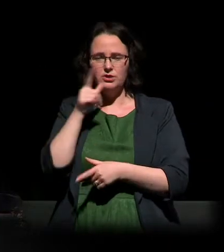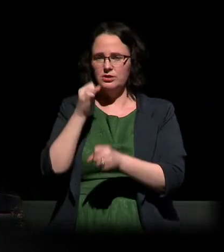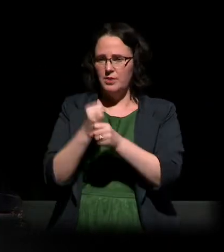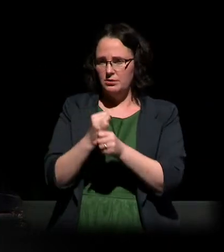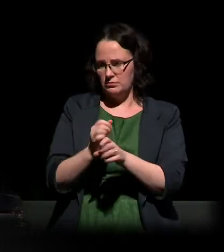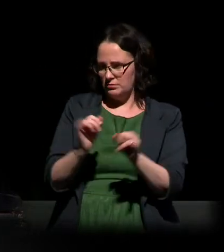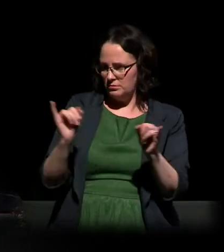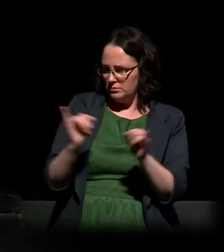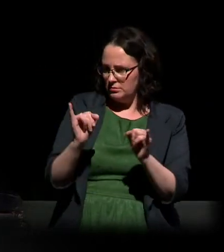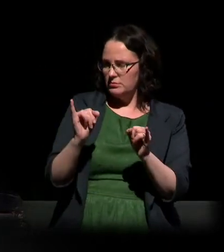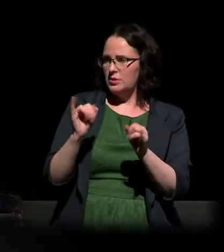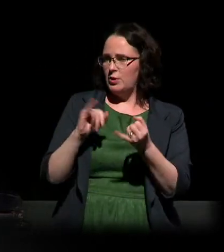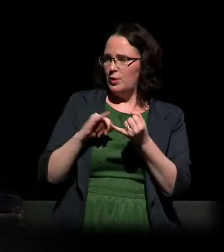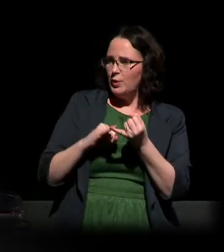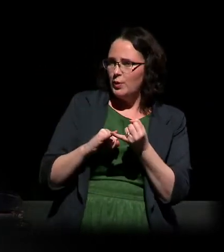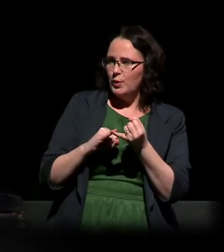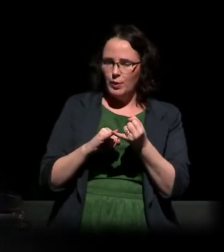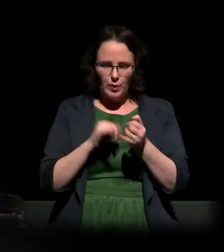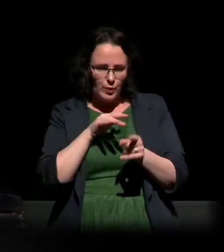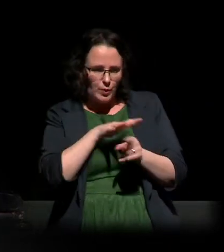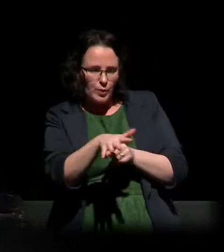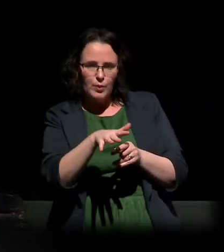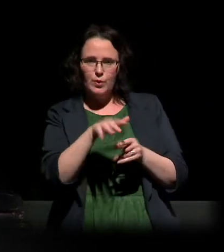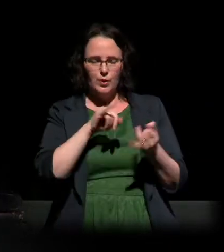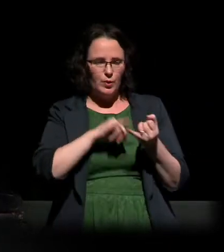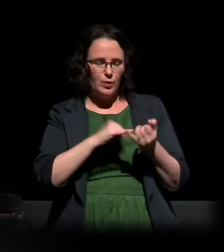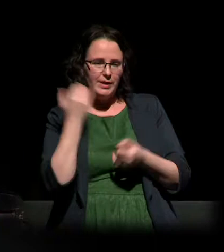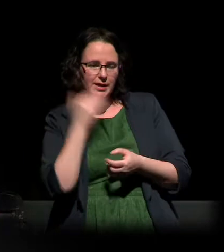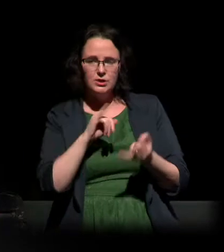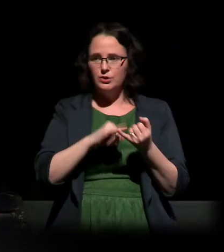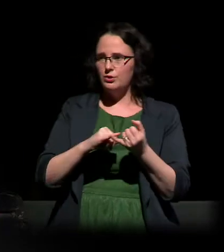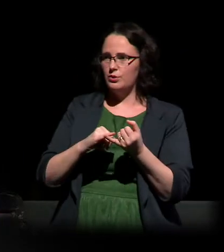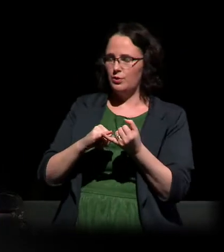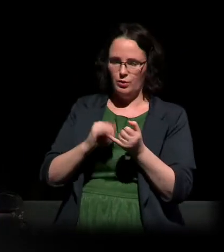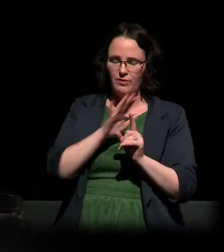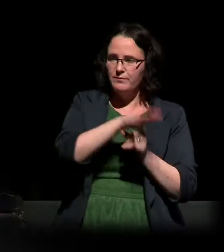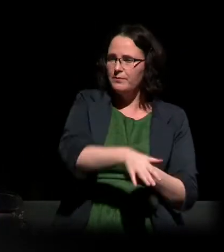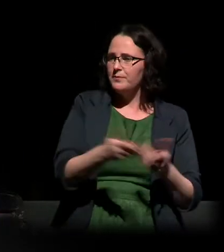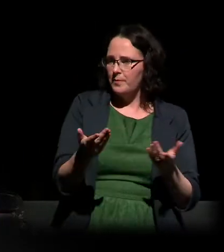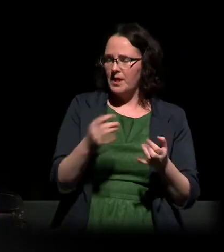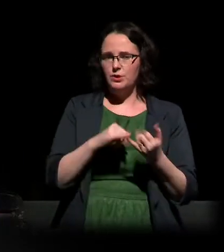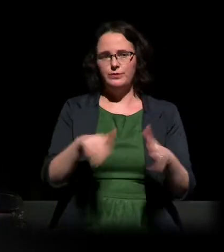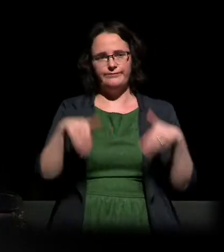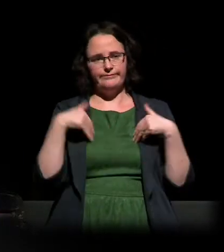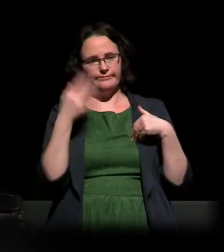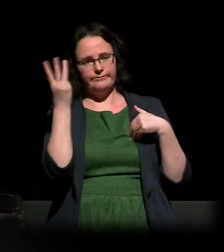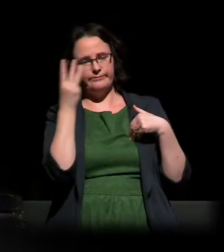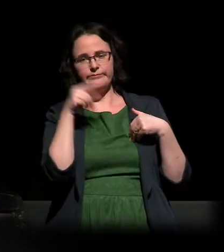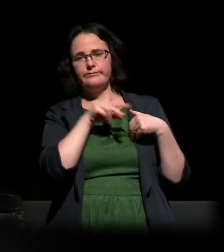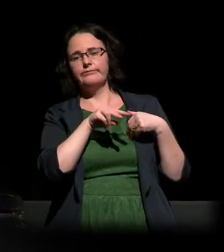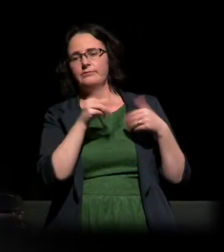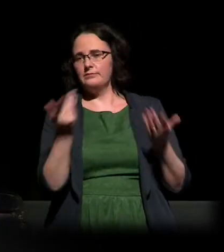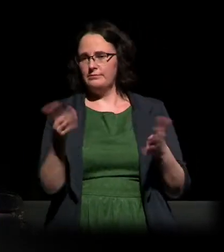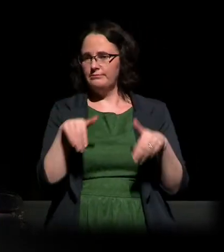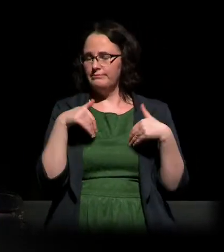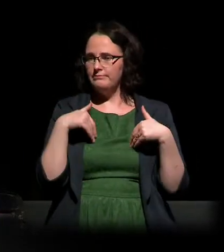the victims and the bystanders. And I wonder if we also need to take a similar approach when facing the moral crises